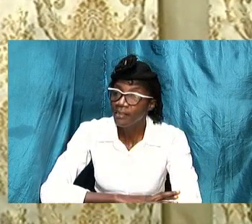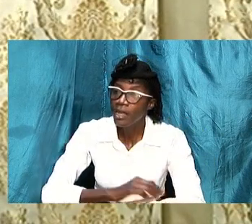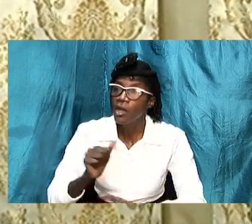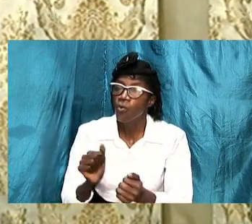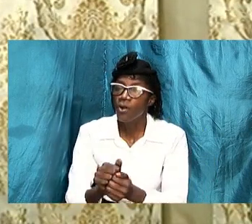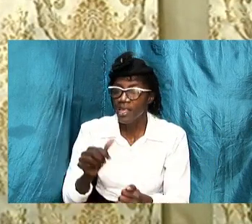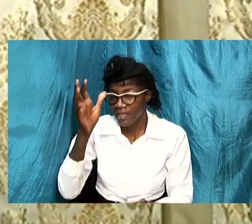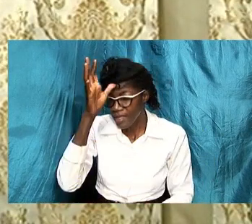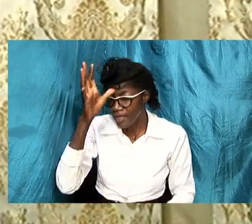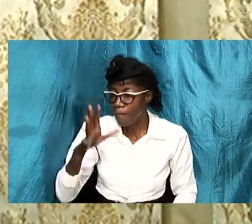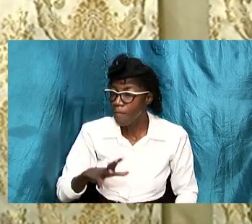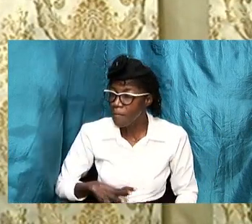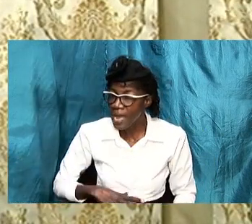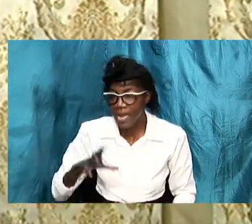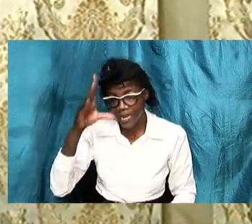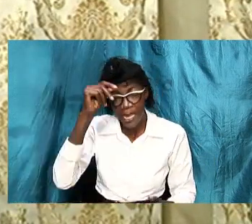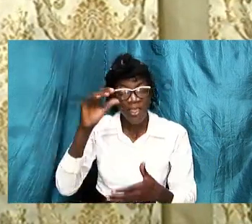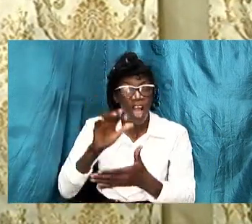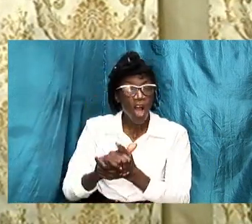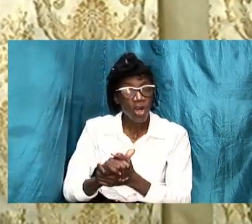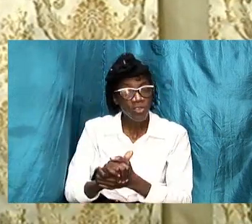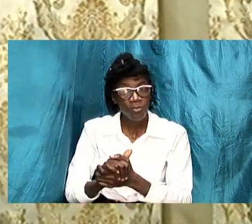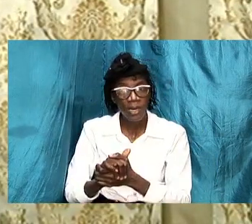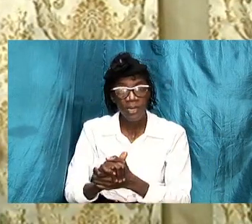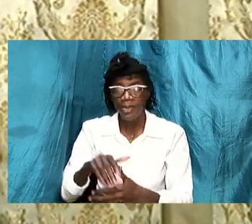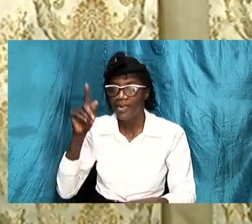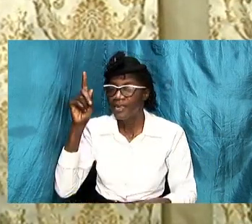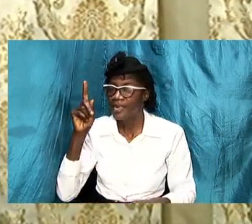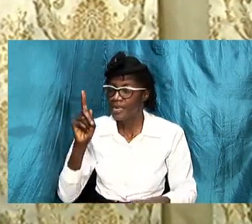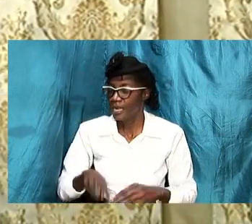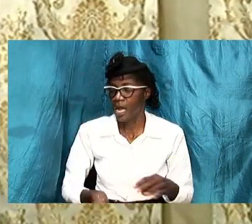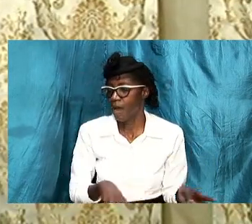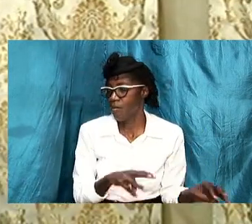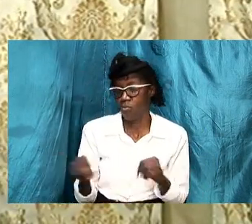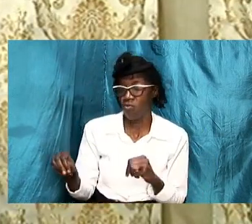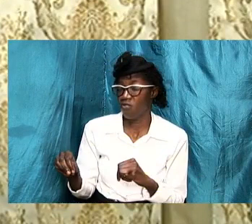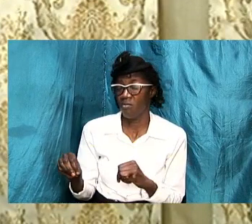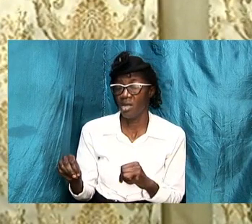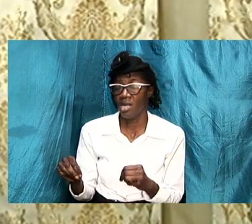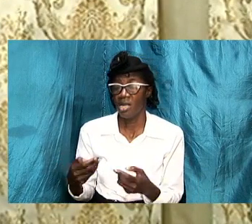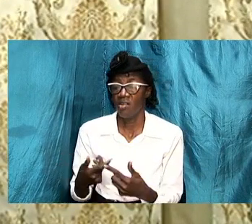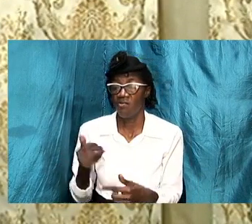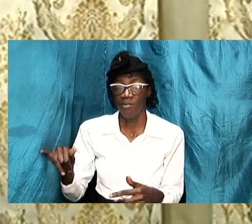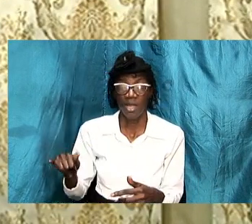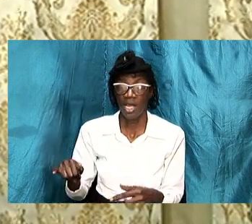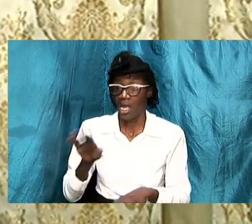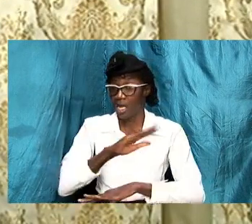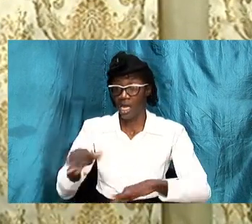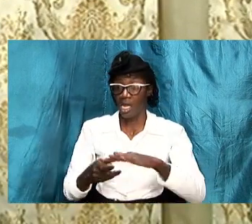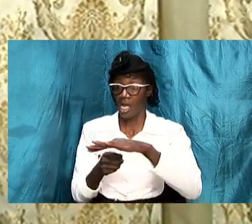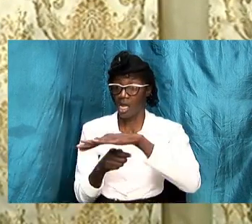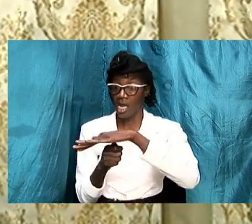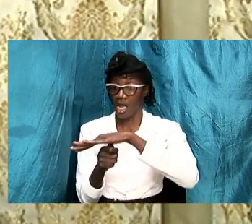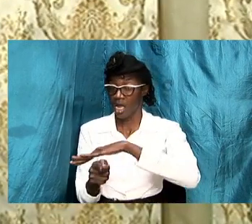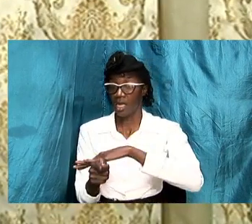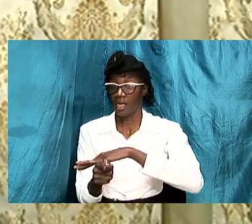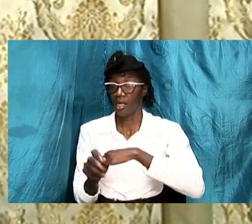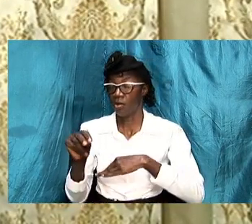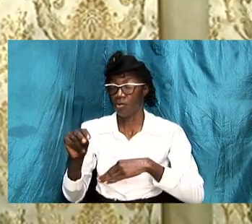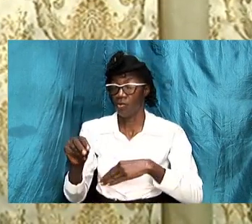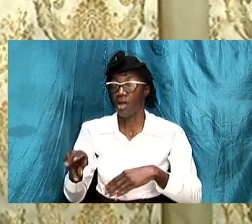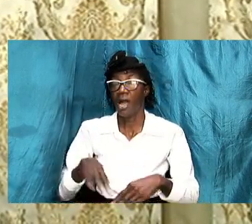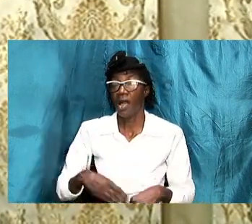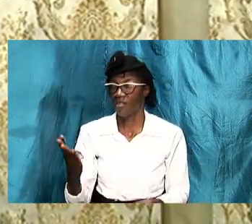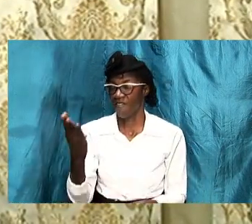with the husband and we cannot shirk away from that we cannot hide around the bush we have to